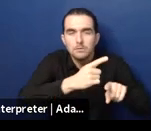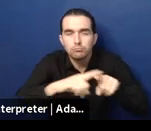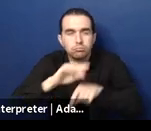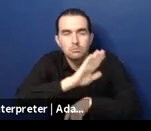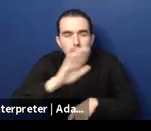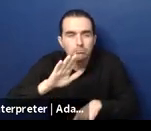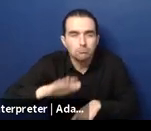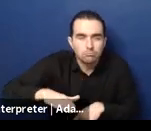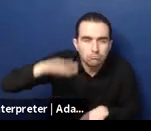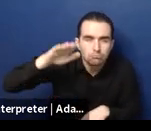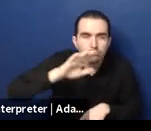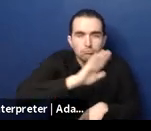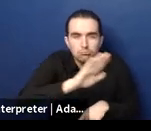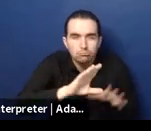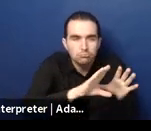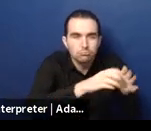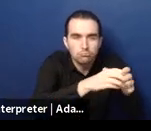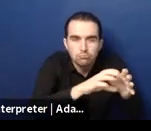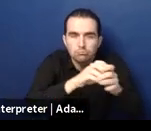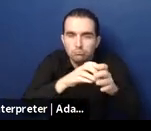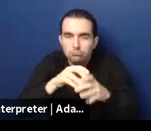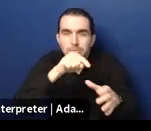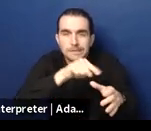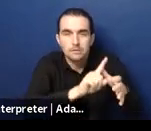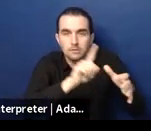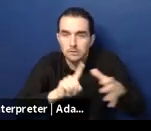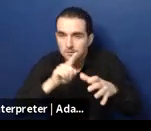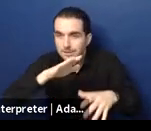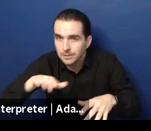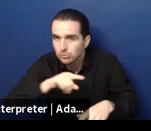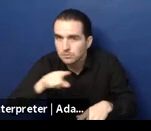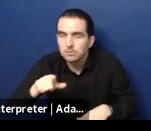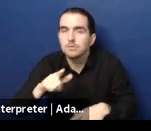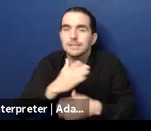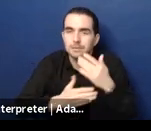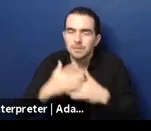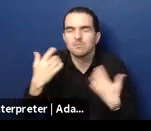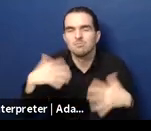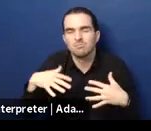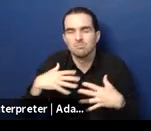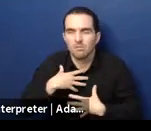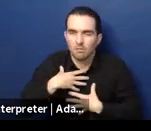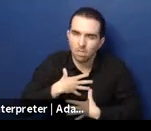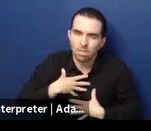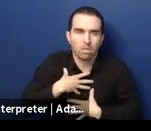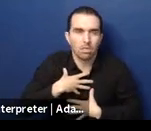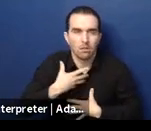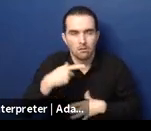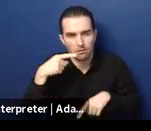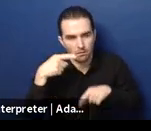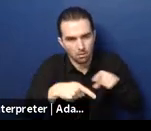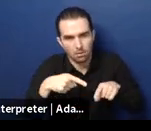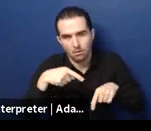social protection, social service reform. And of a system, which is